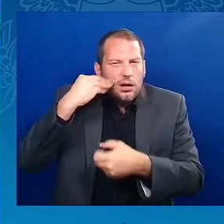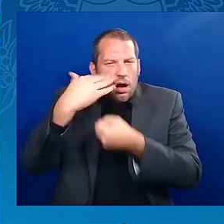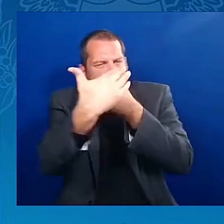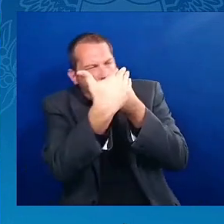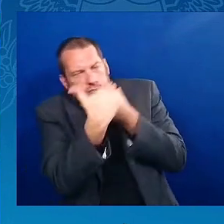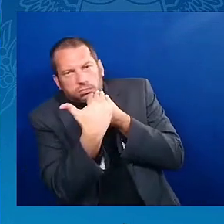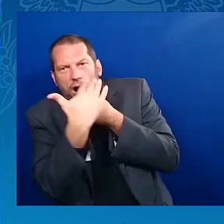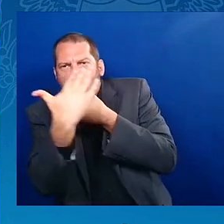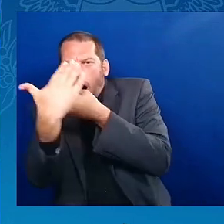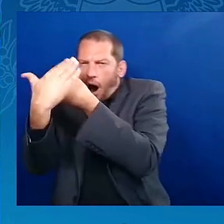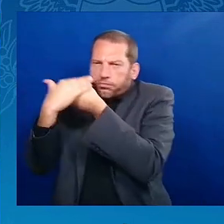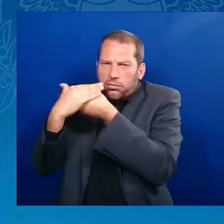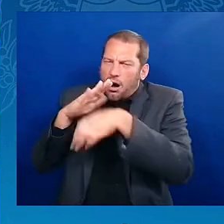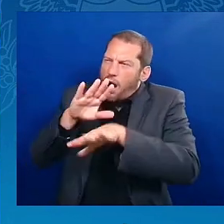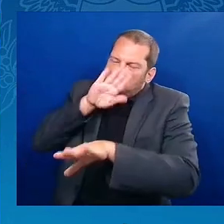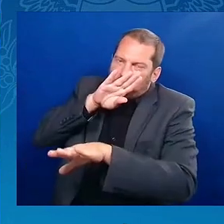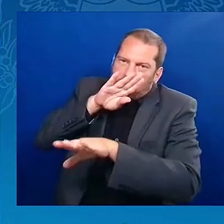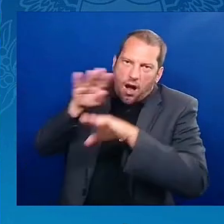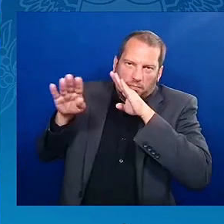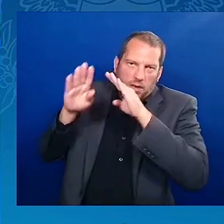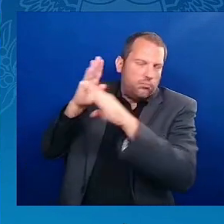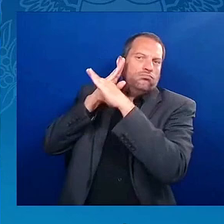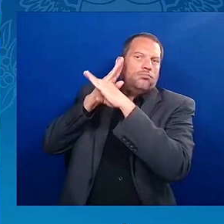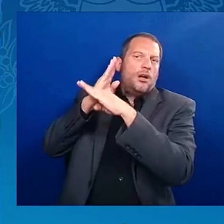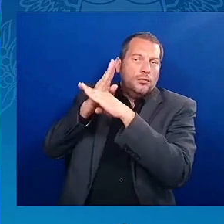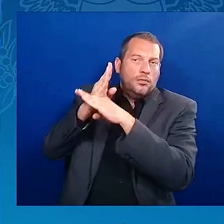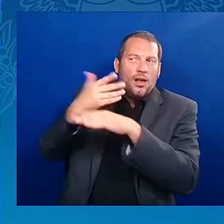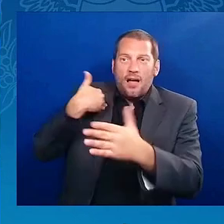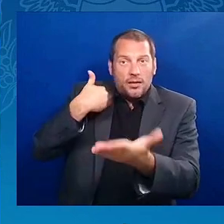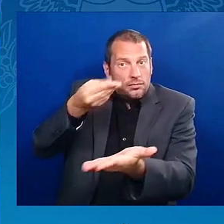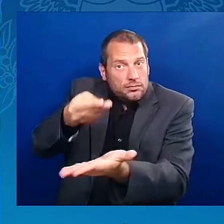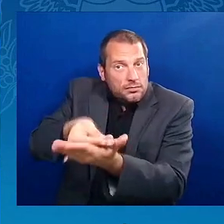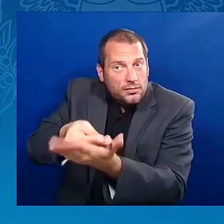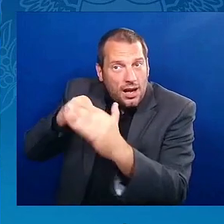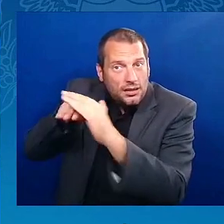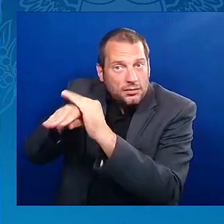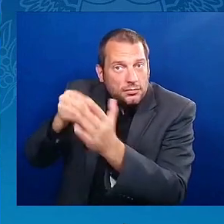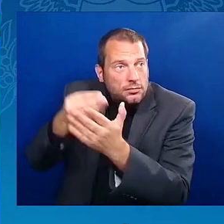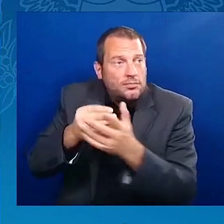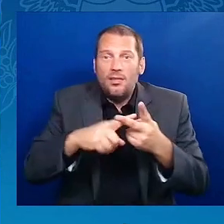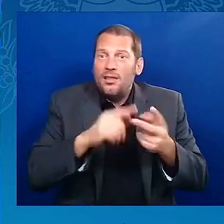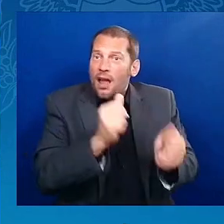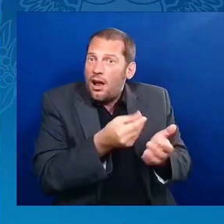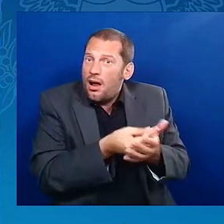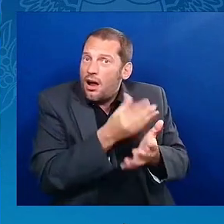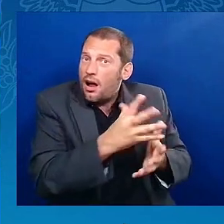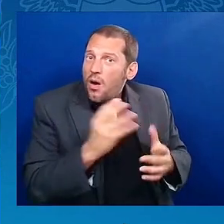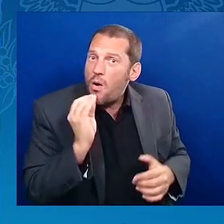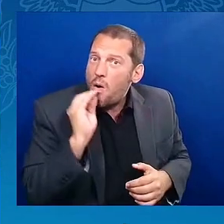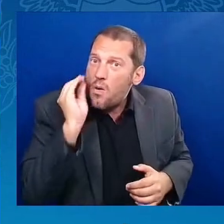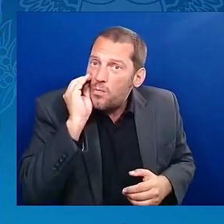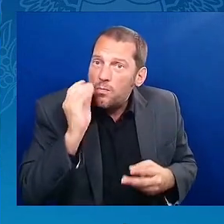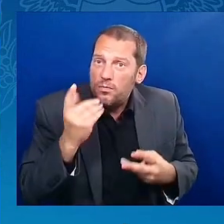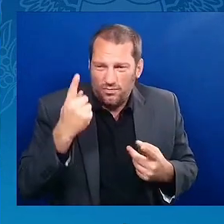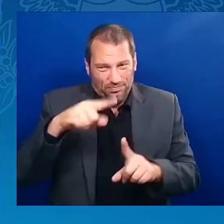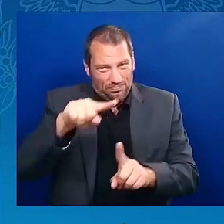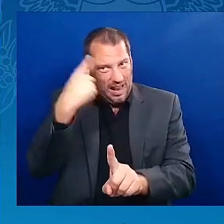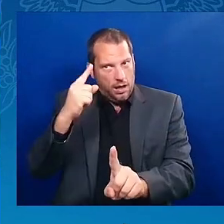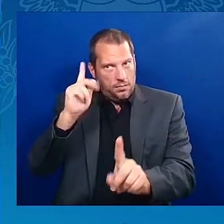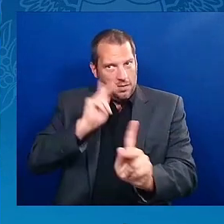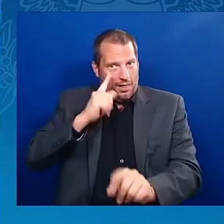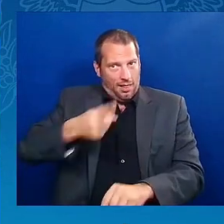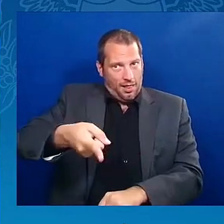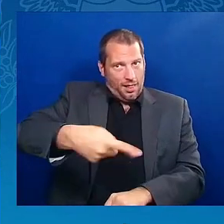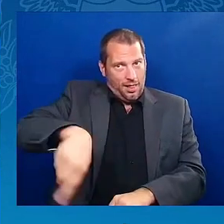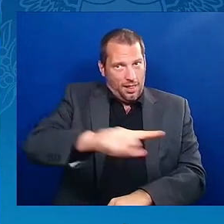for home ownership, for black folks, and what we are doing to actually deal with those obstacles in a way that we